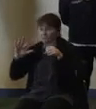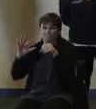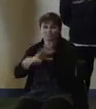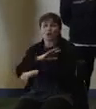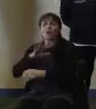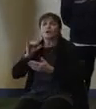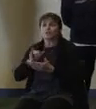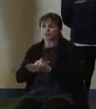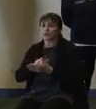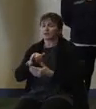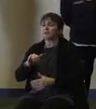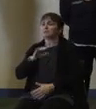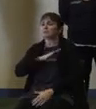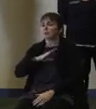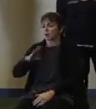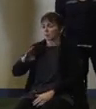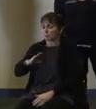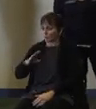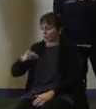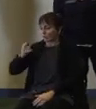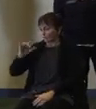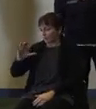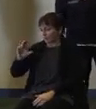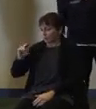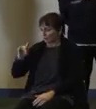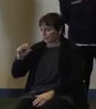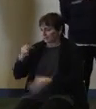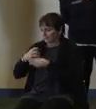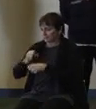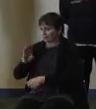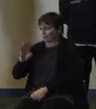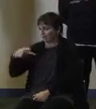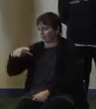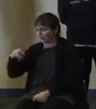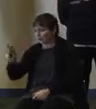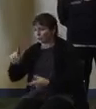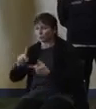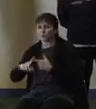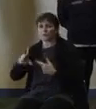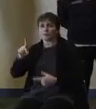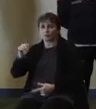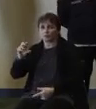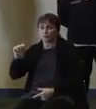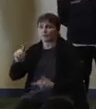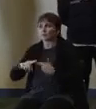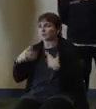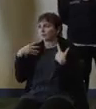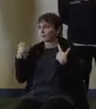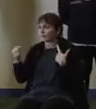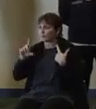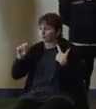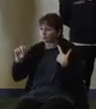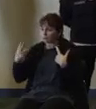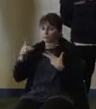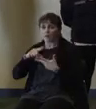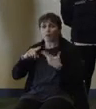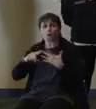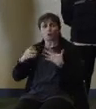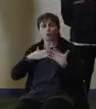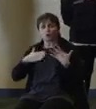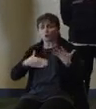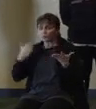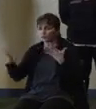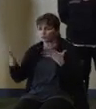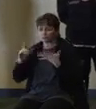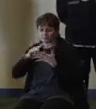it's DEP, it's Transit, it's DOT, it's Health, it's Human Services, and it's